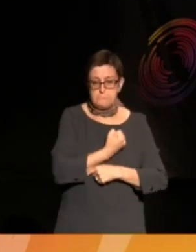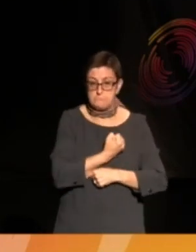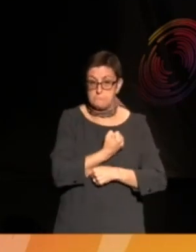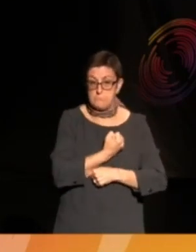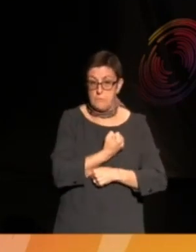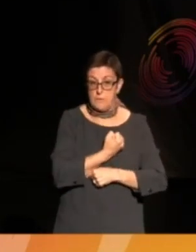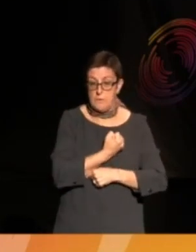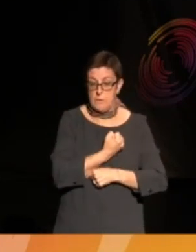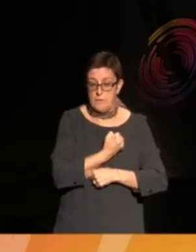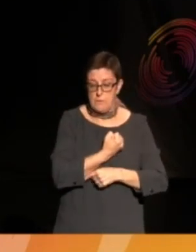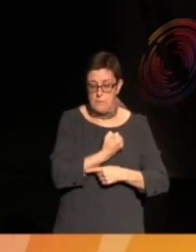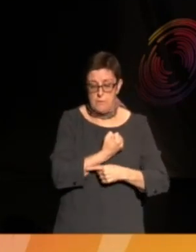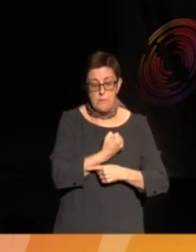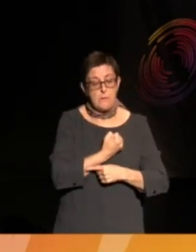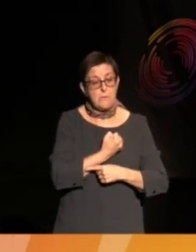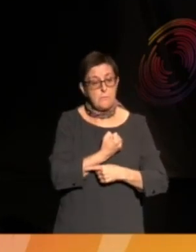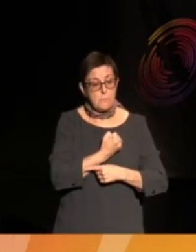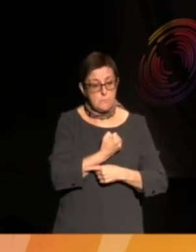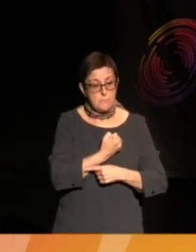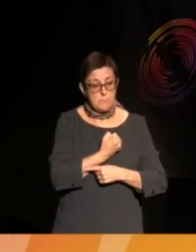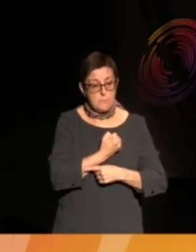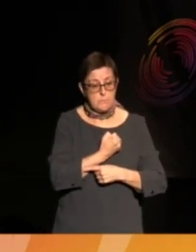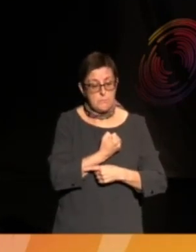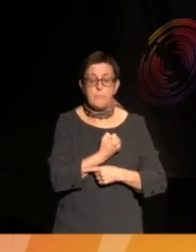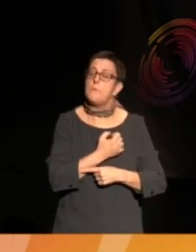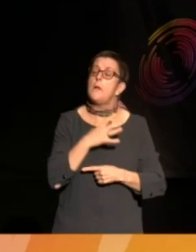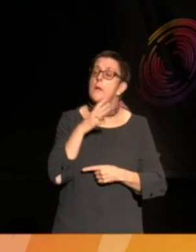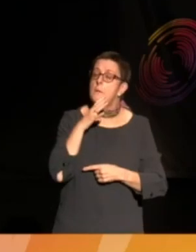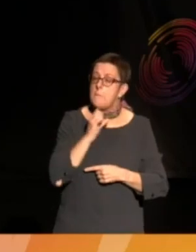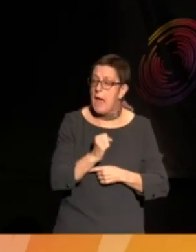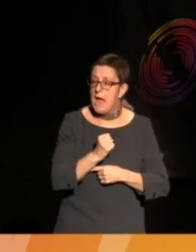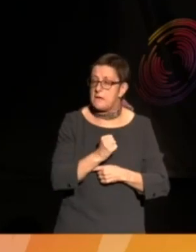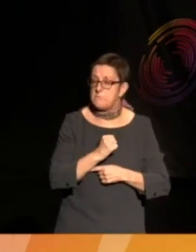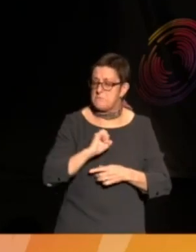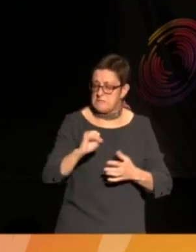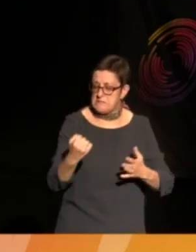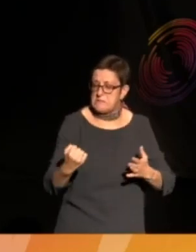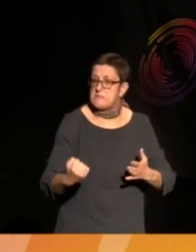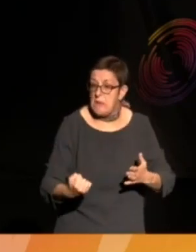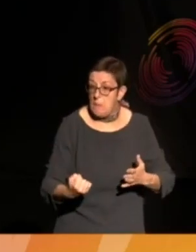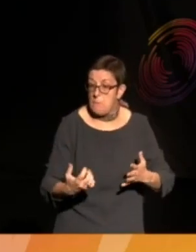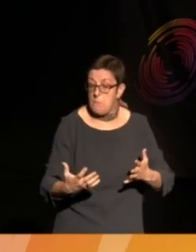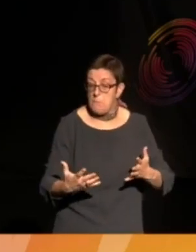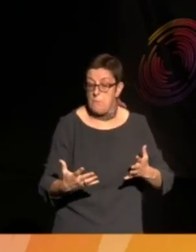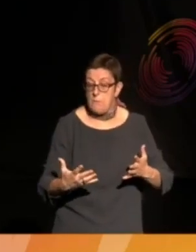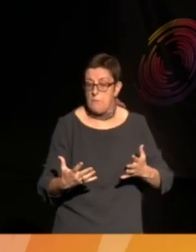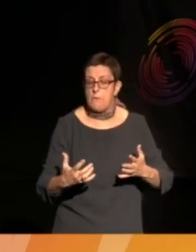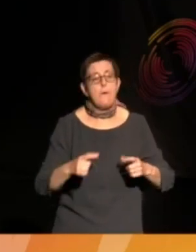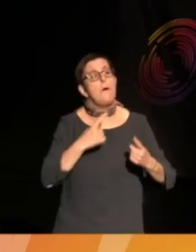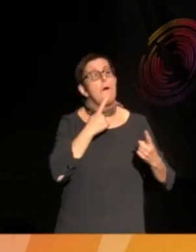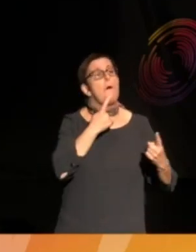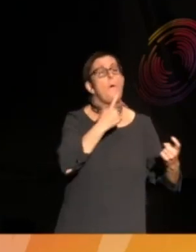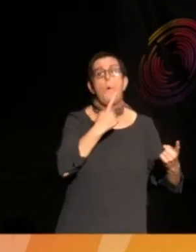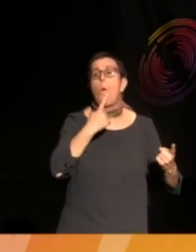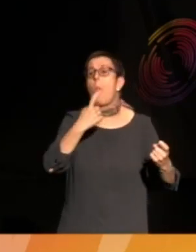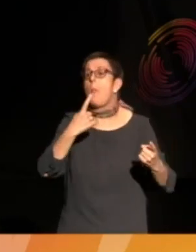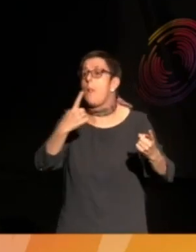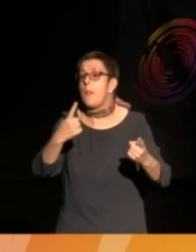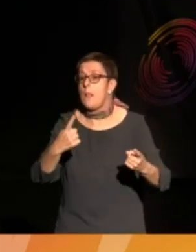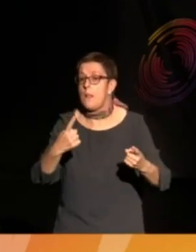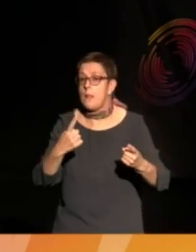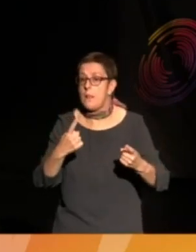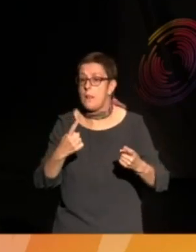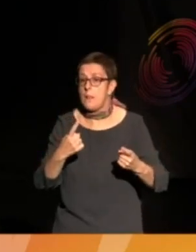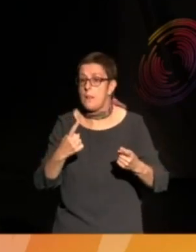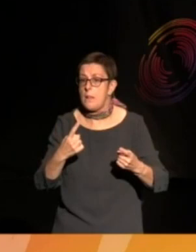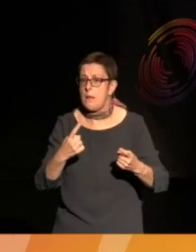Ancient theatre this. A man is stabbed, calls out, invites the wrath of what he